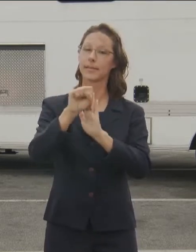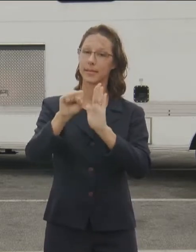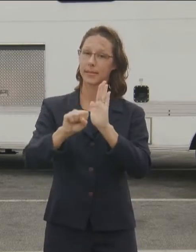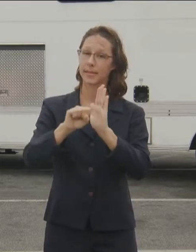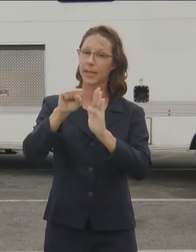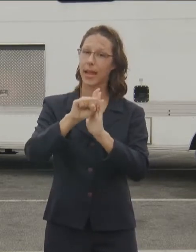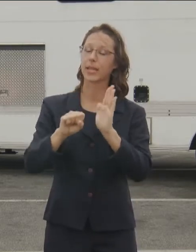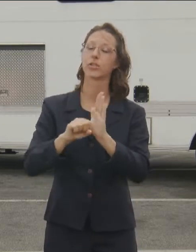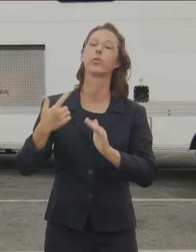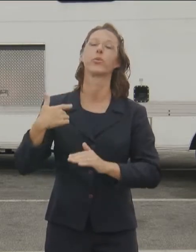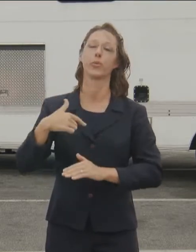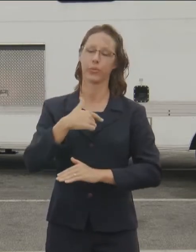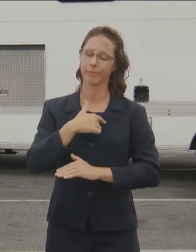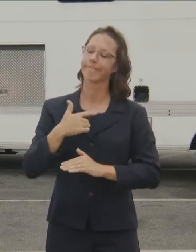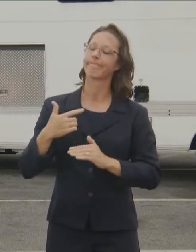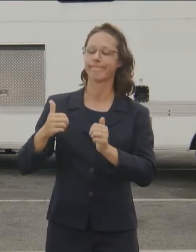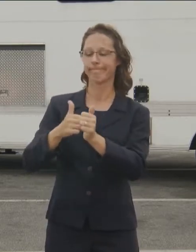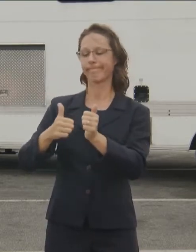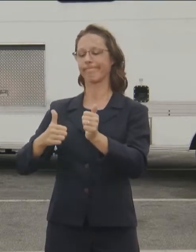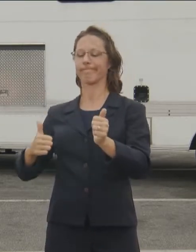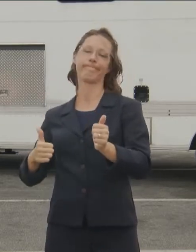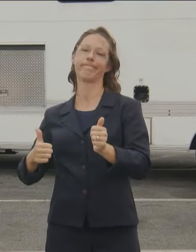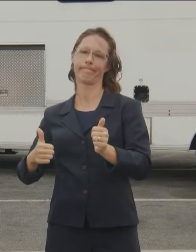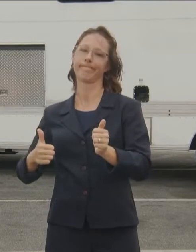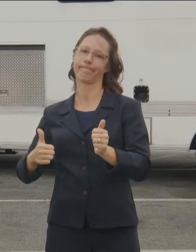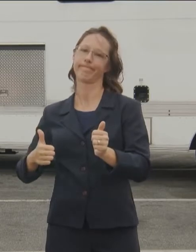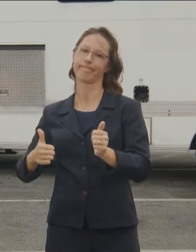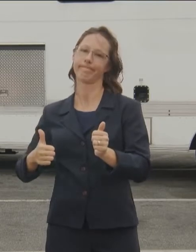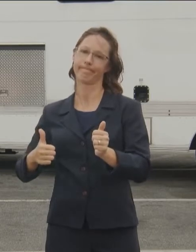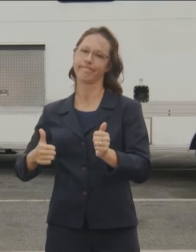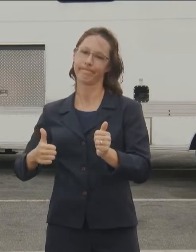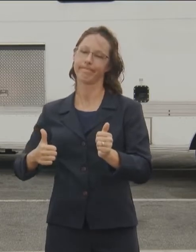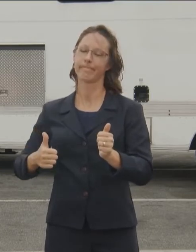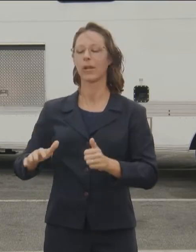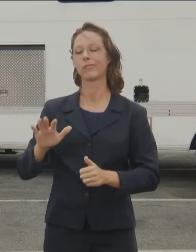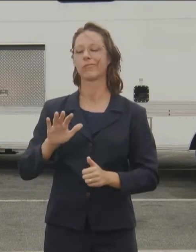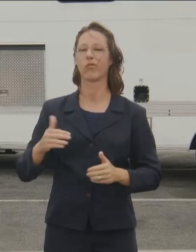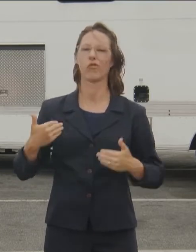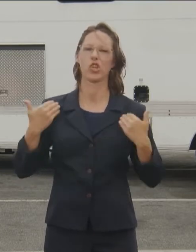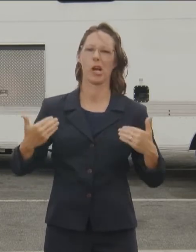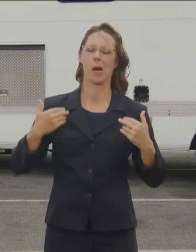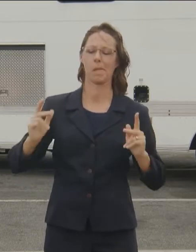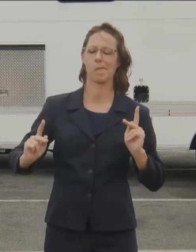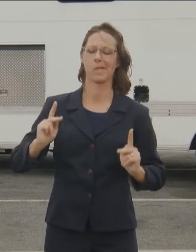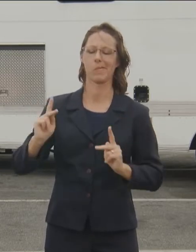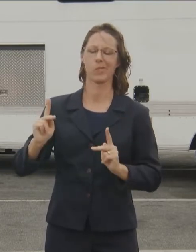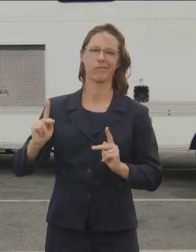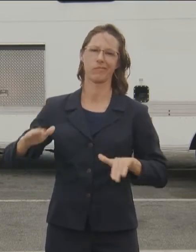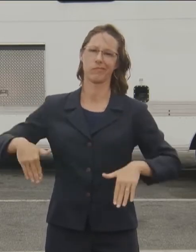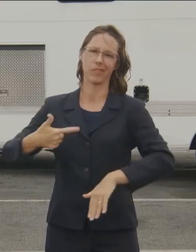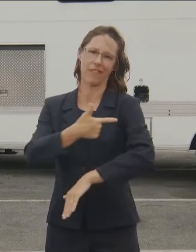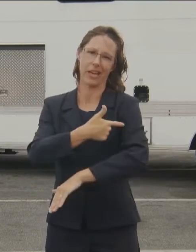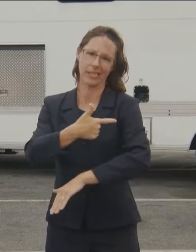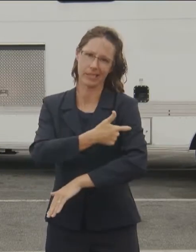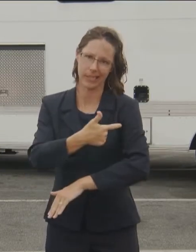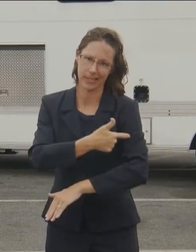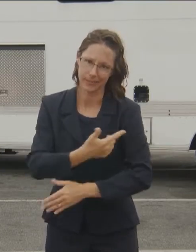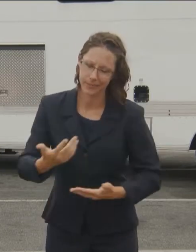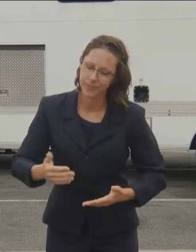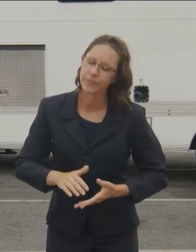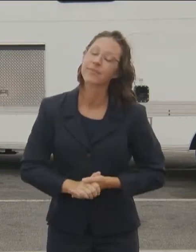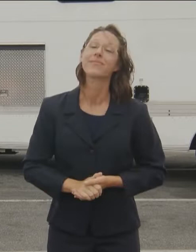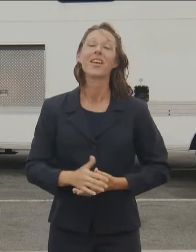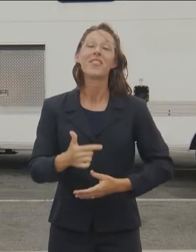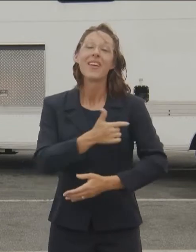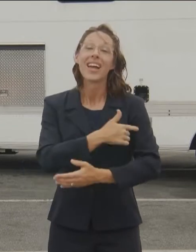vaccinated, in terms of the total population. And I think where we're lagging is probably in the younger generation. But the